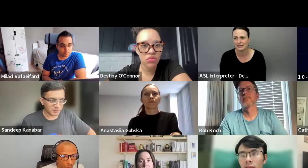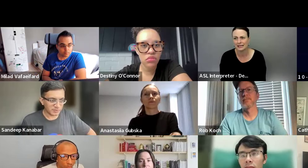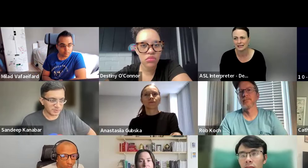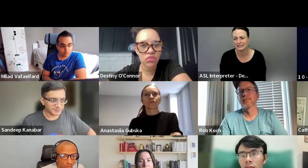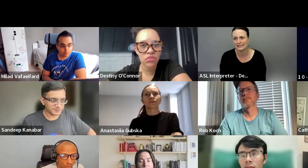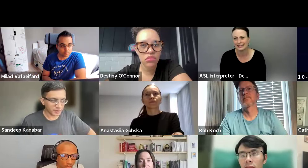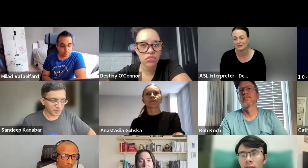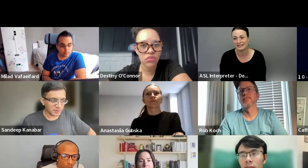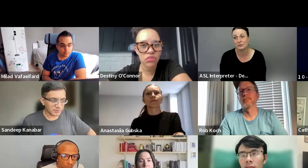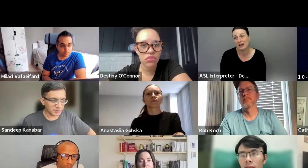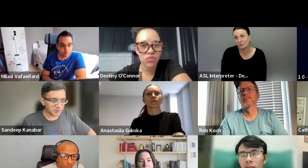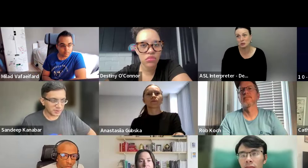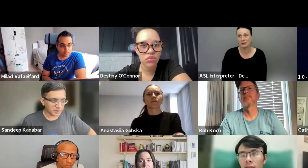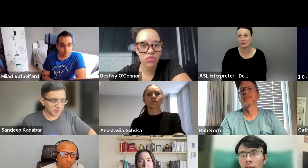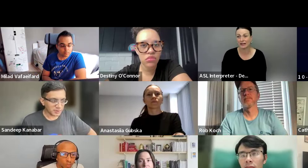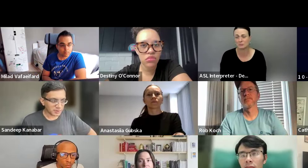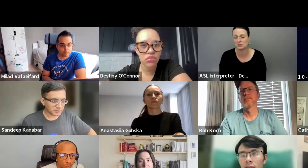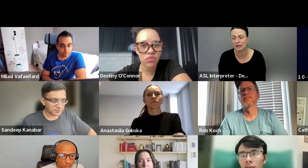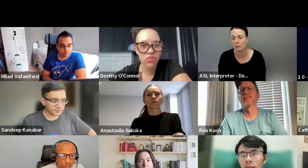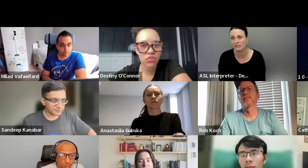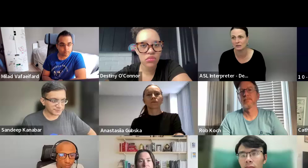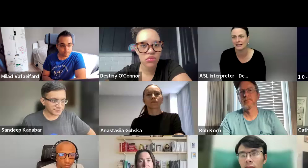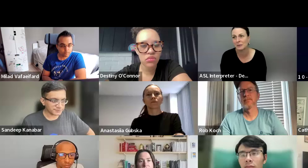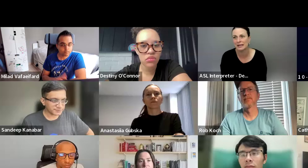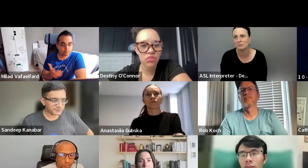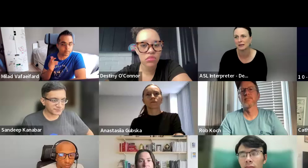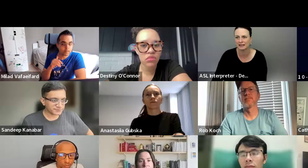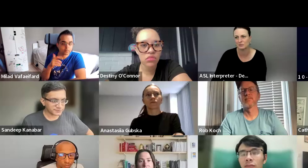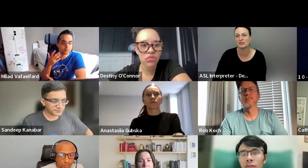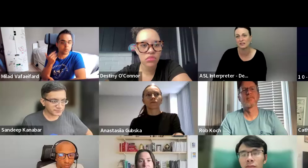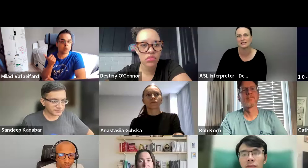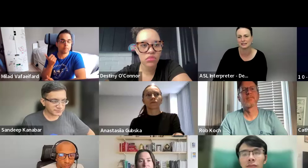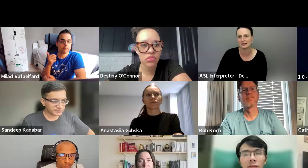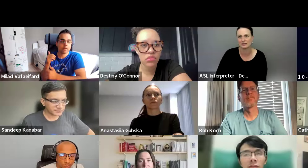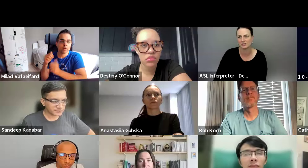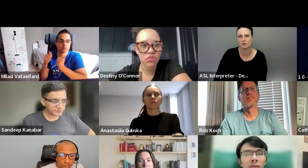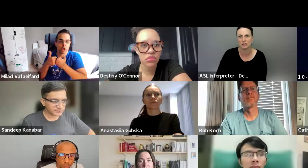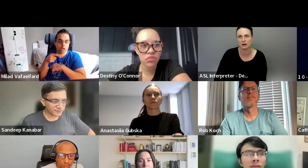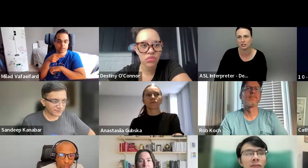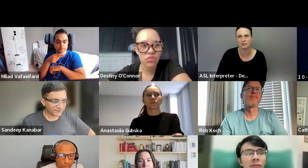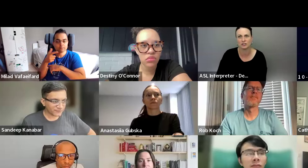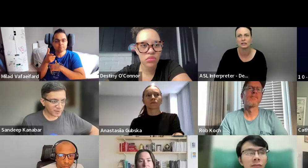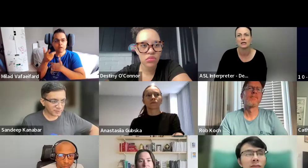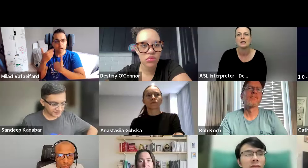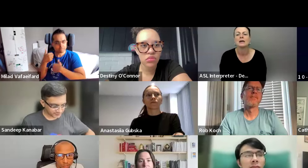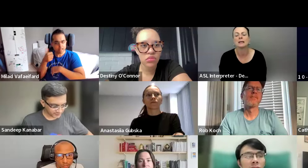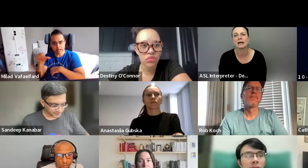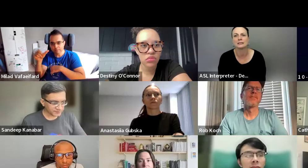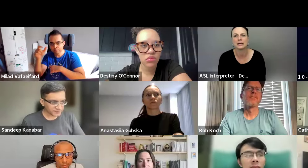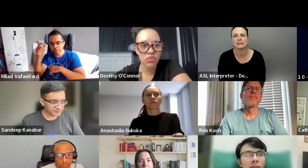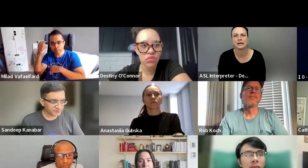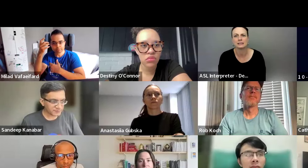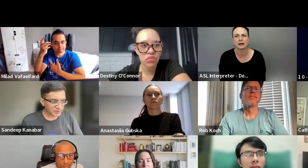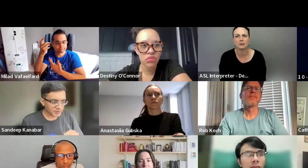advance and, and you, you, you have to do it in advance. You can't wait to the last minute, but at the visas and things you need are challenging. And